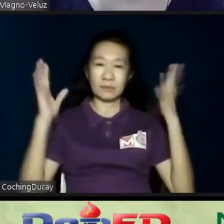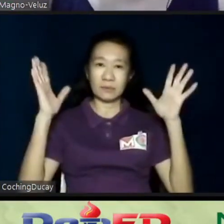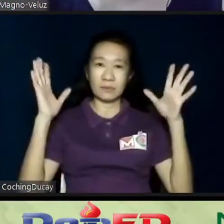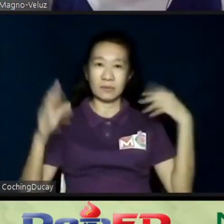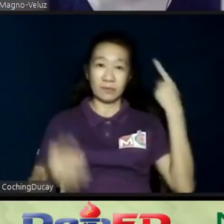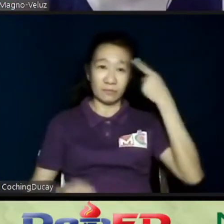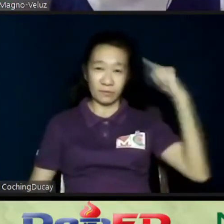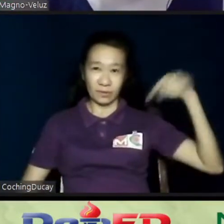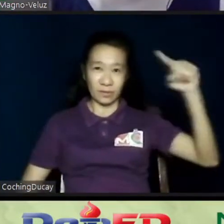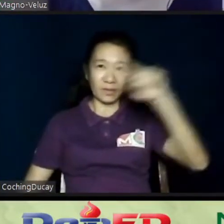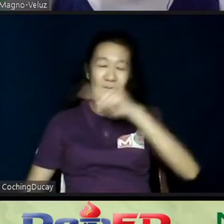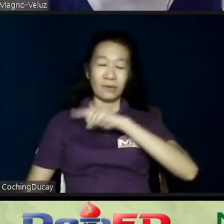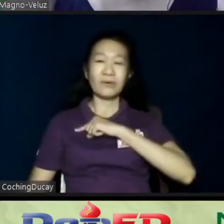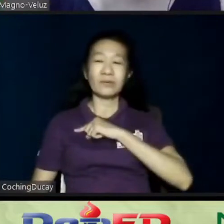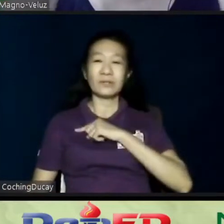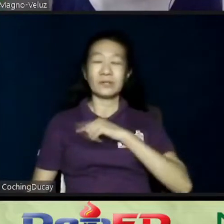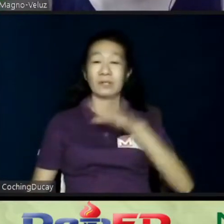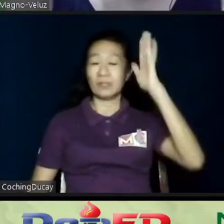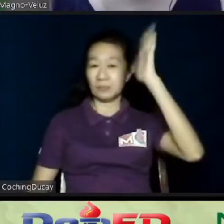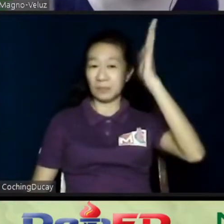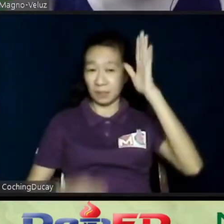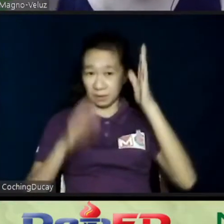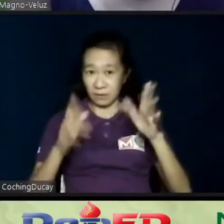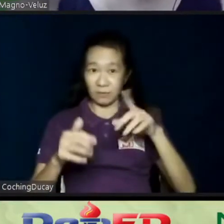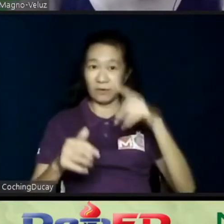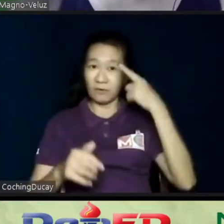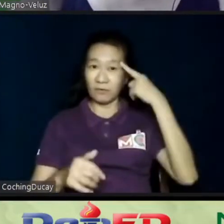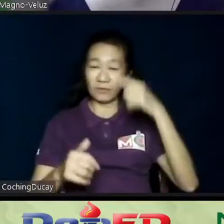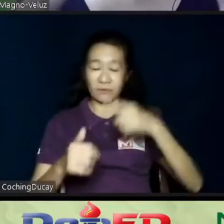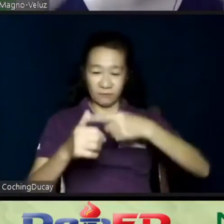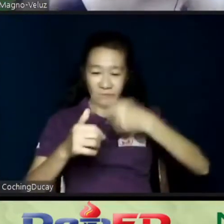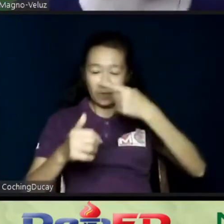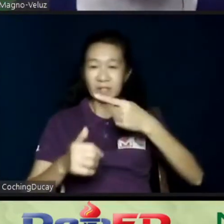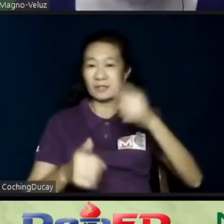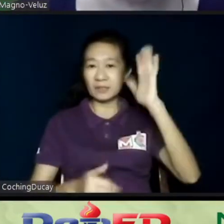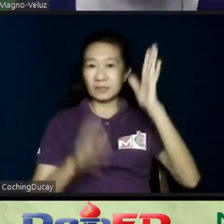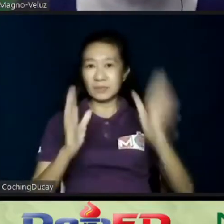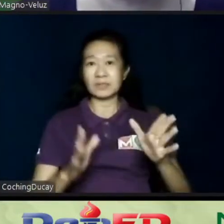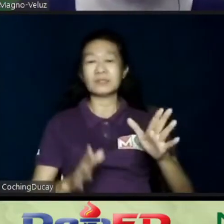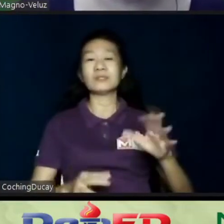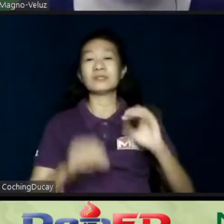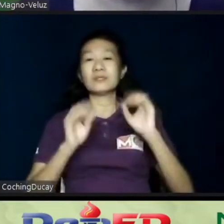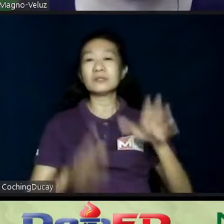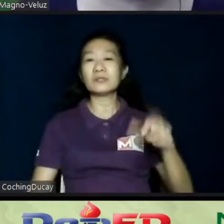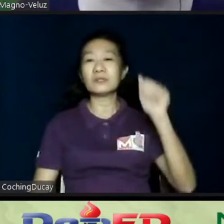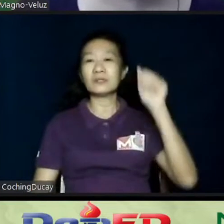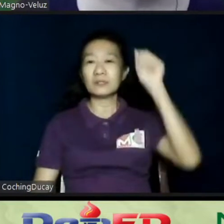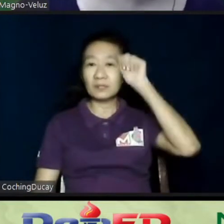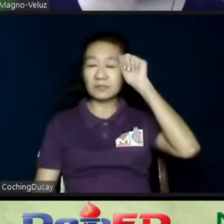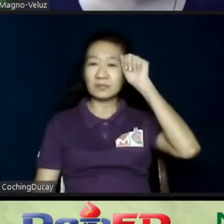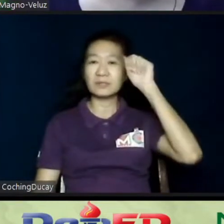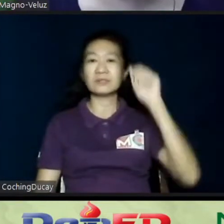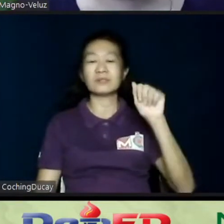first speaker this afternoon, Teacher Archie. Take it away, Teacher Archie.